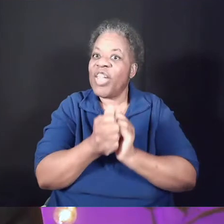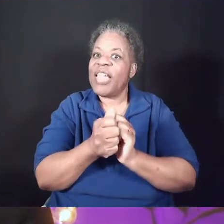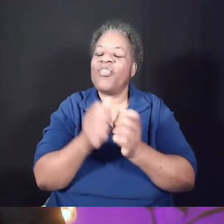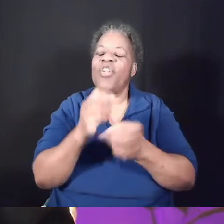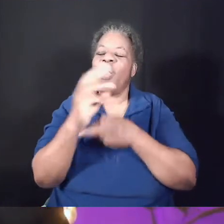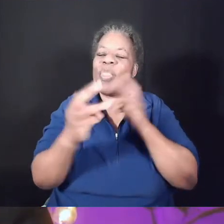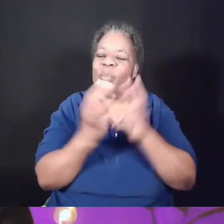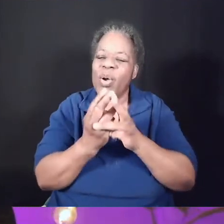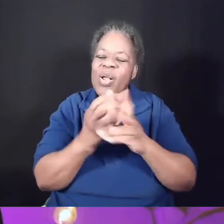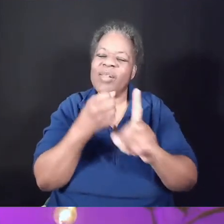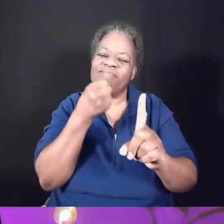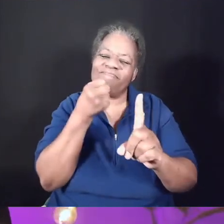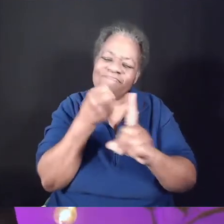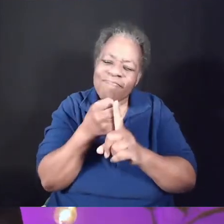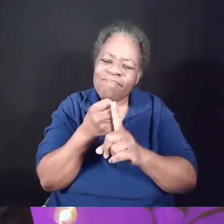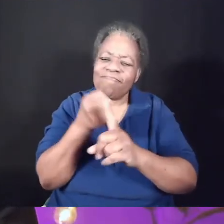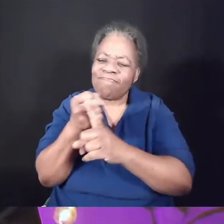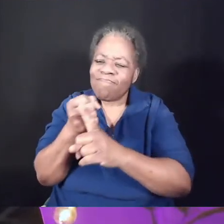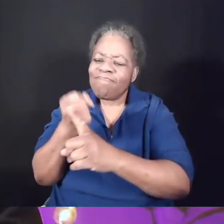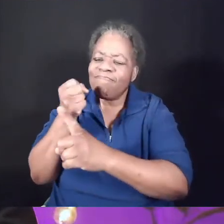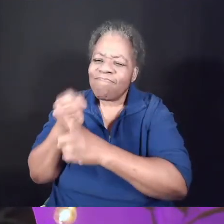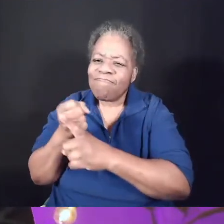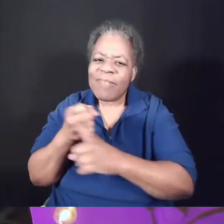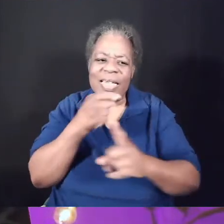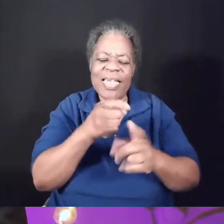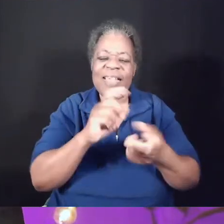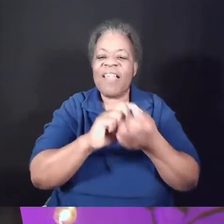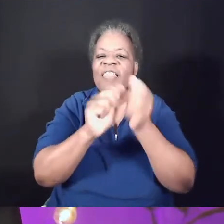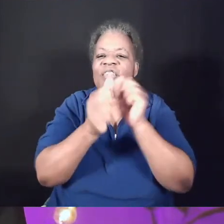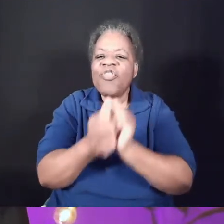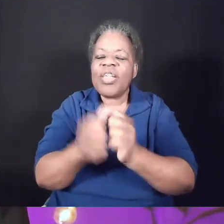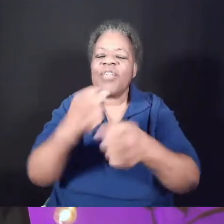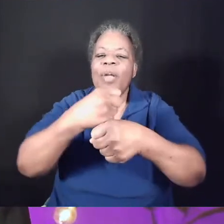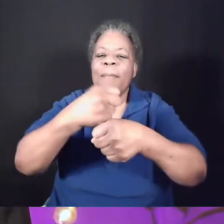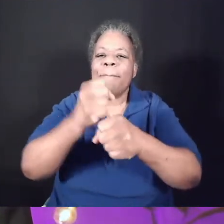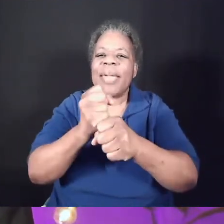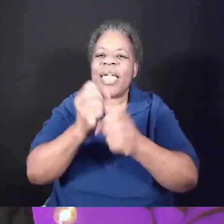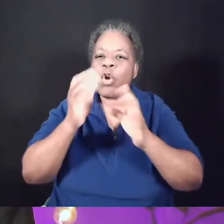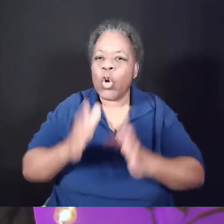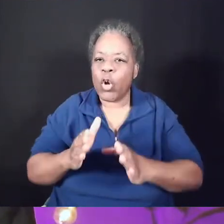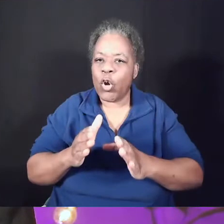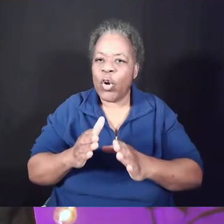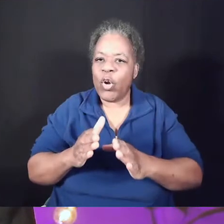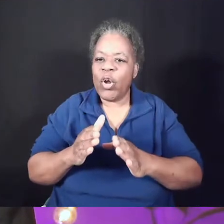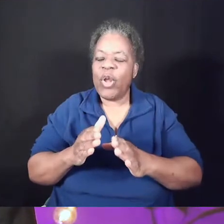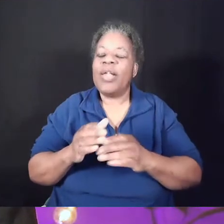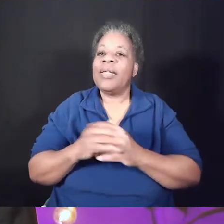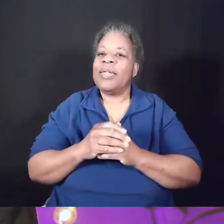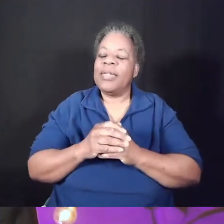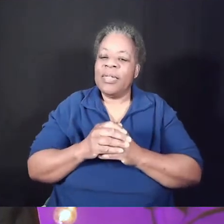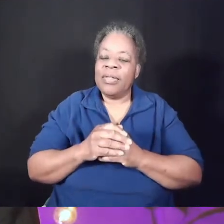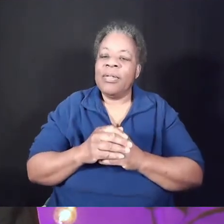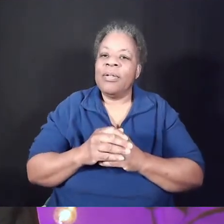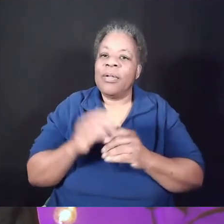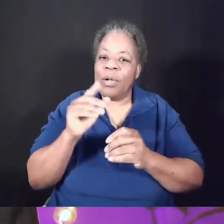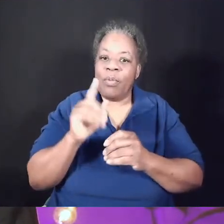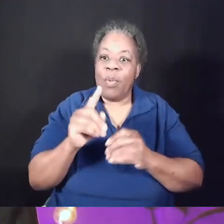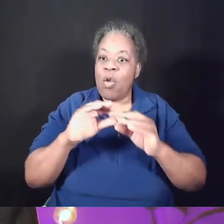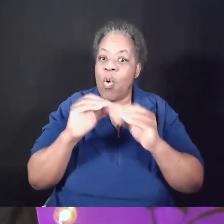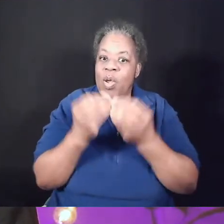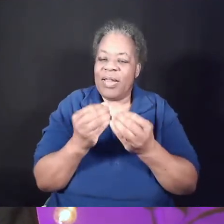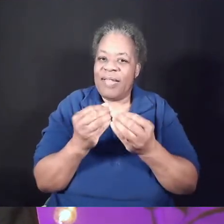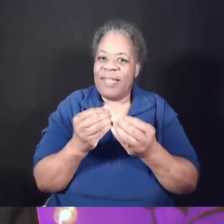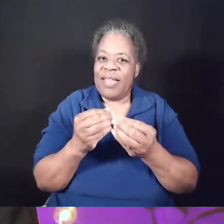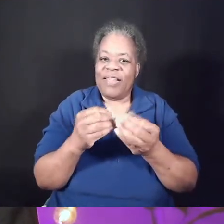changemaker. This term changemaker has a long history in our culture. To quote one organization called Ashaka, which has been